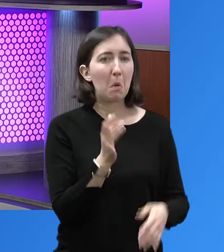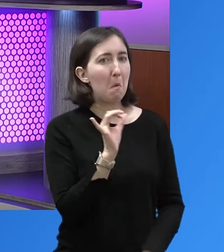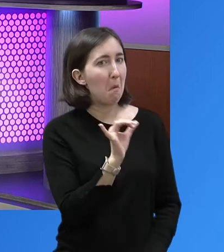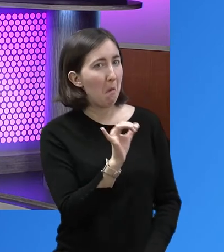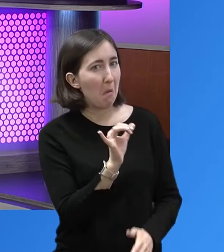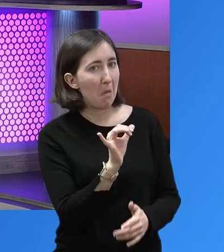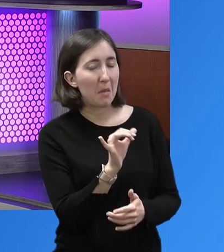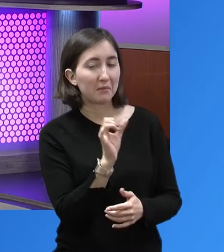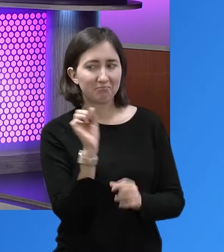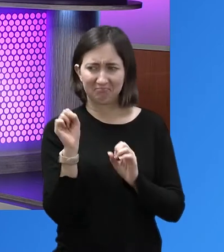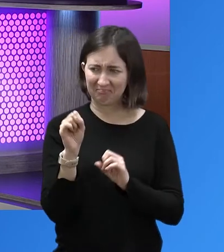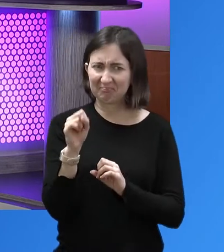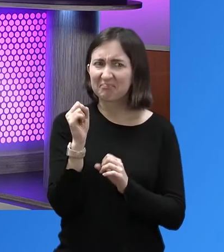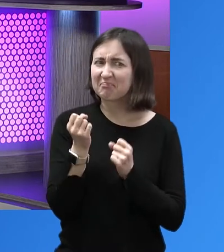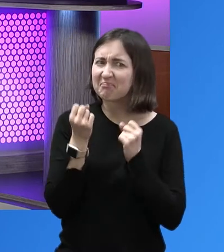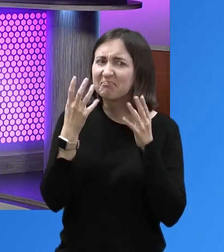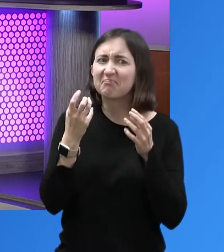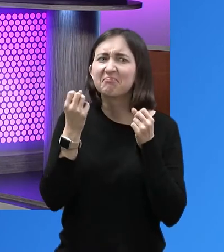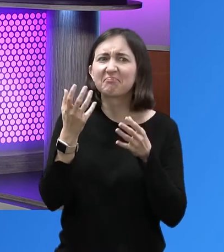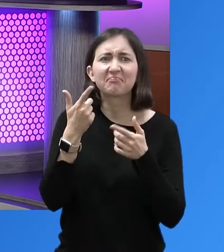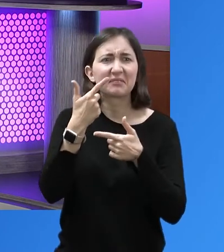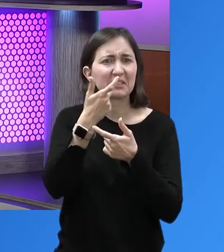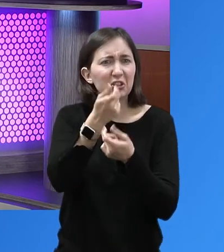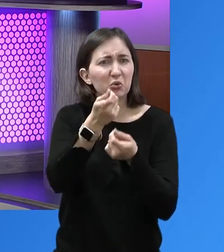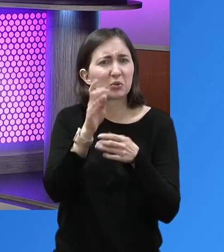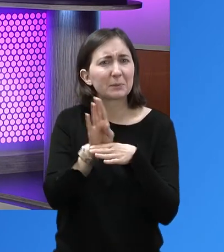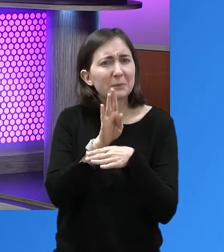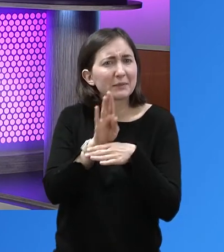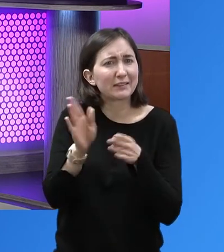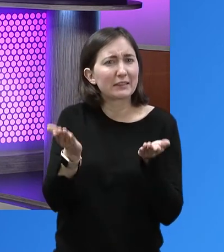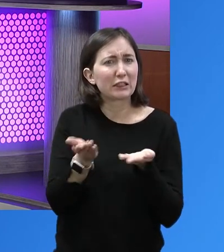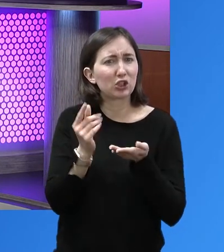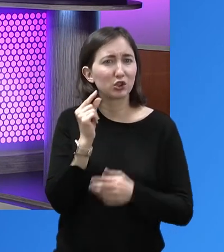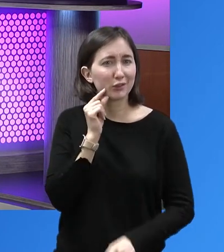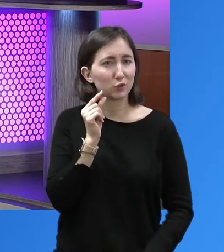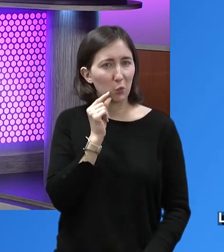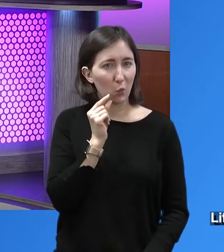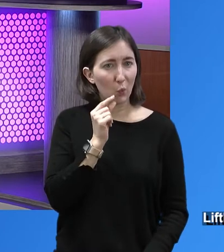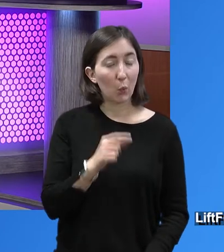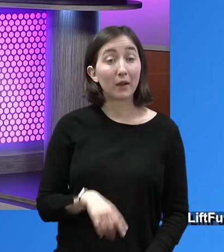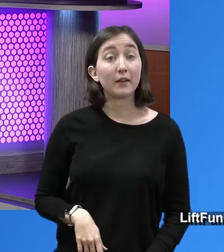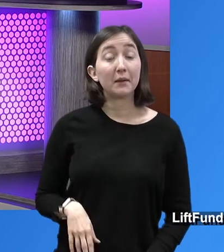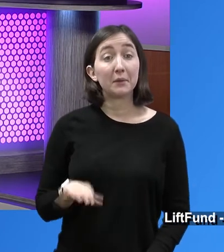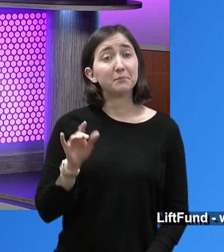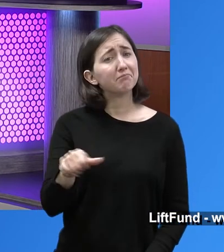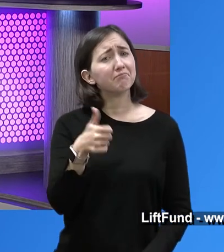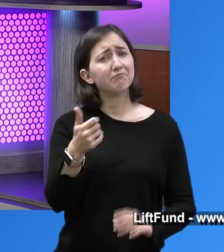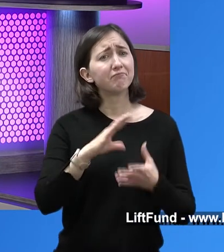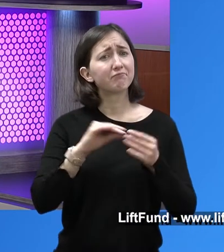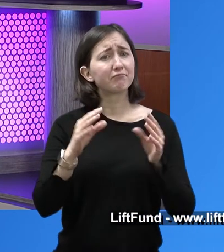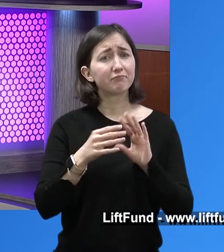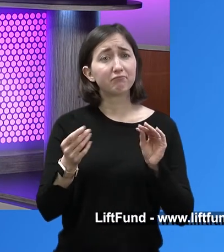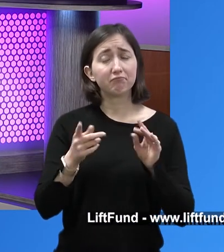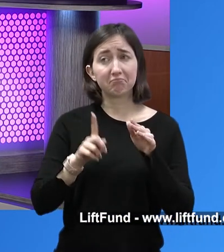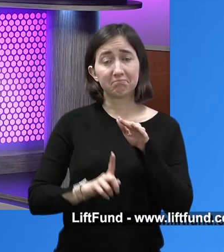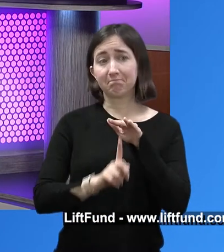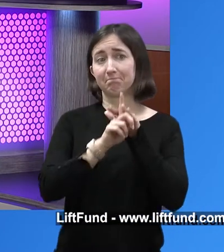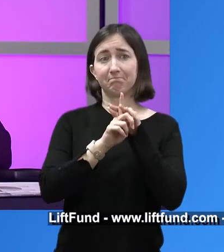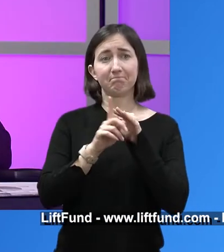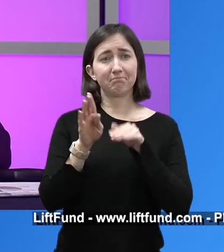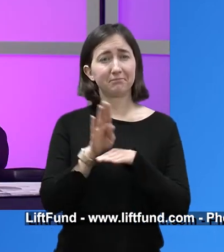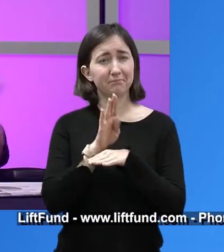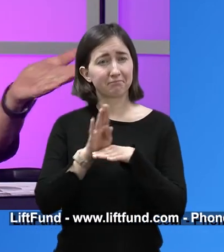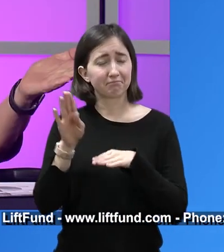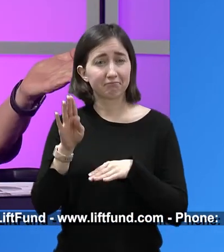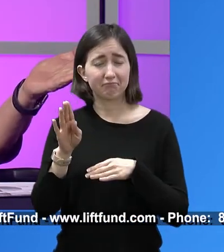corral them, right, and then take them to another place. So we have all sorts of interesting businesses in San Antonio and Bexar County.